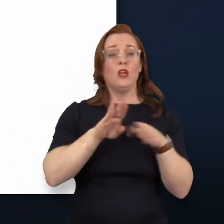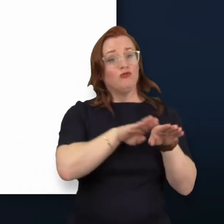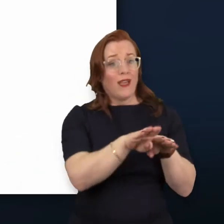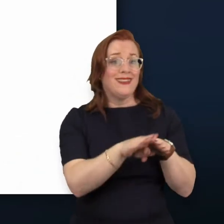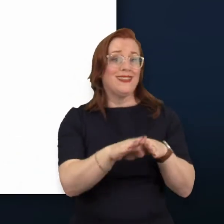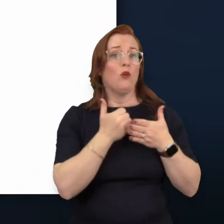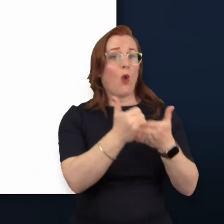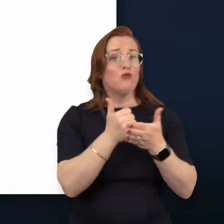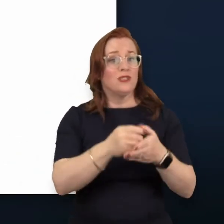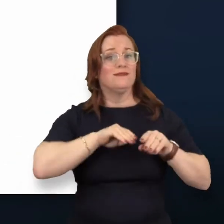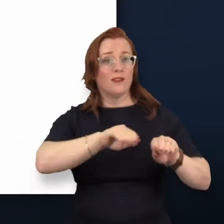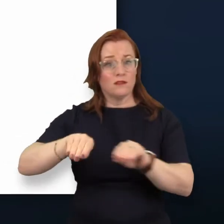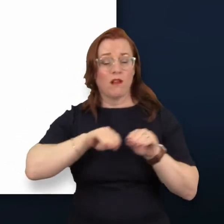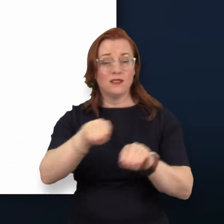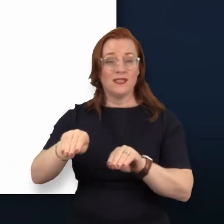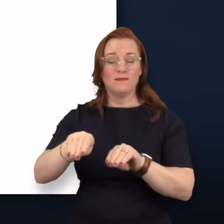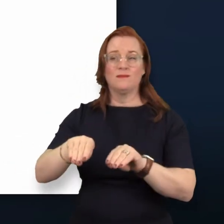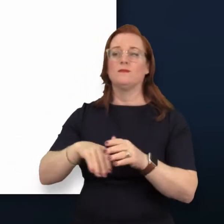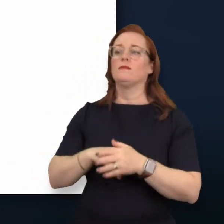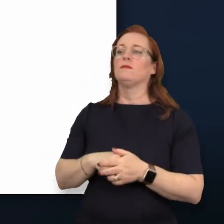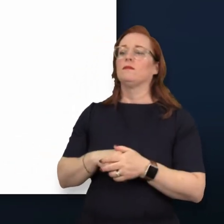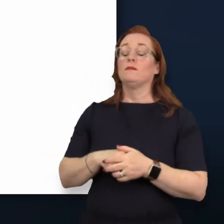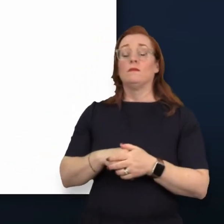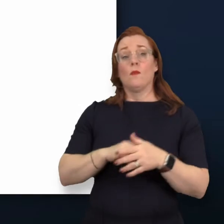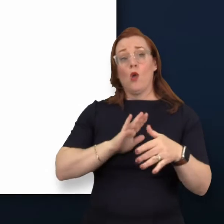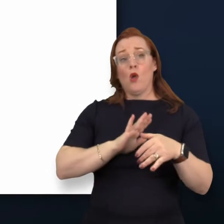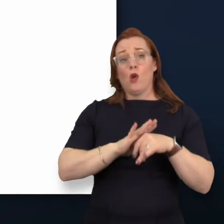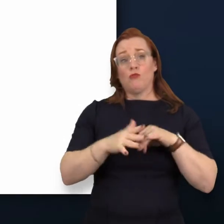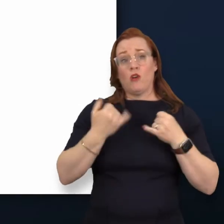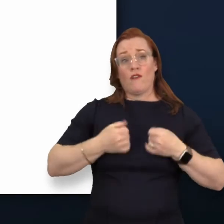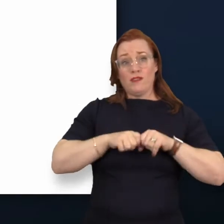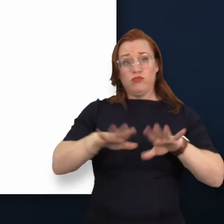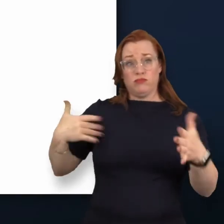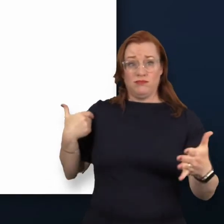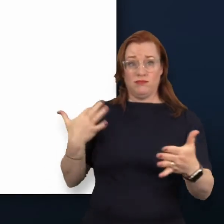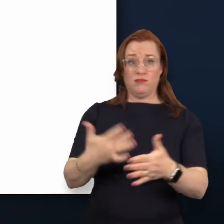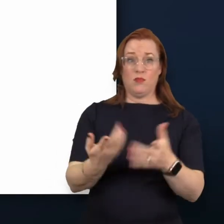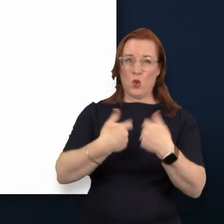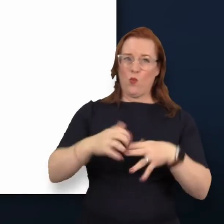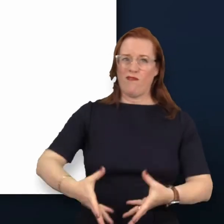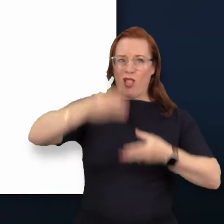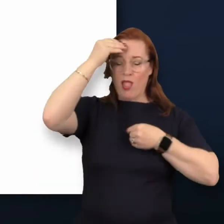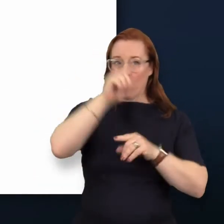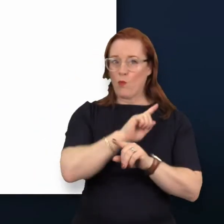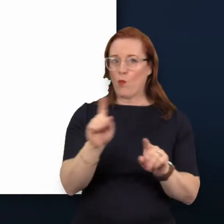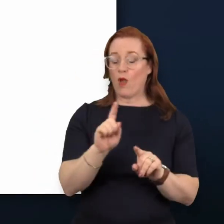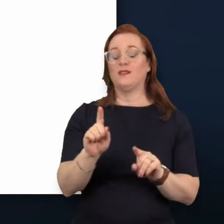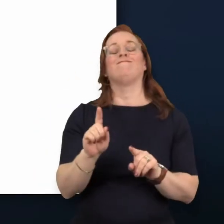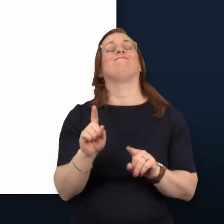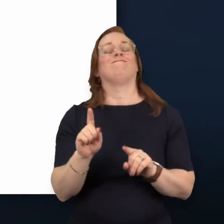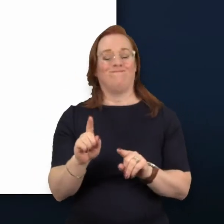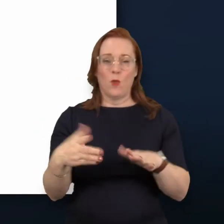and consulting. If the COVID-19 pandemic has taught us anything, it is that by